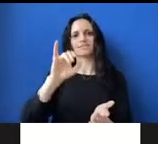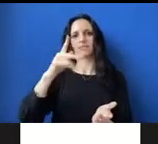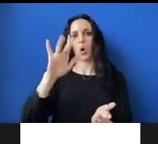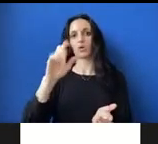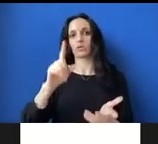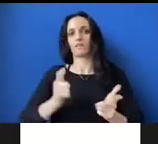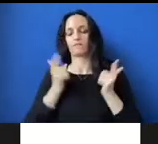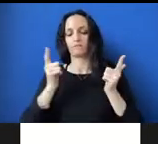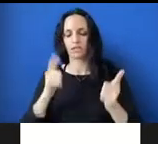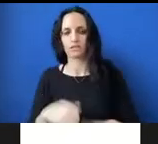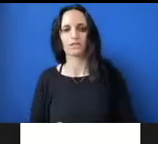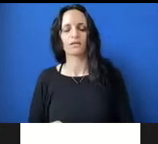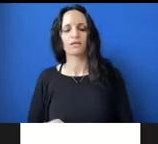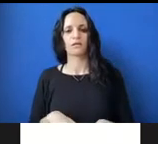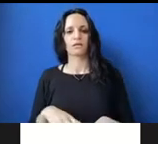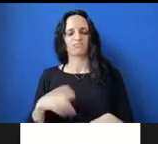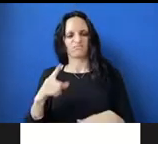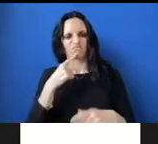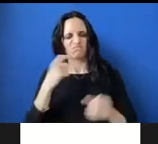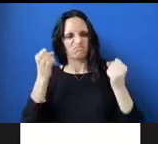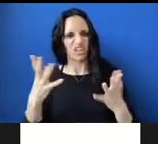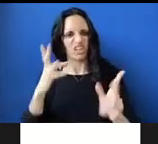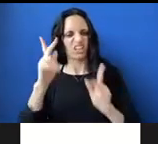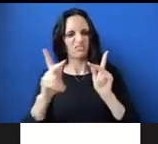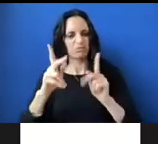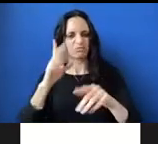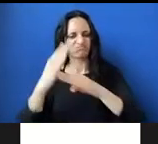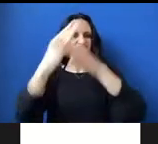instant, but a lot of people are not. So,